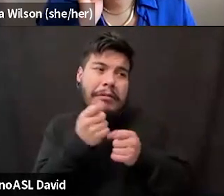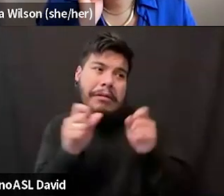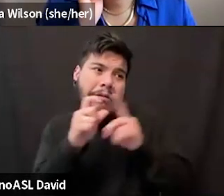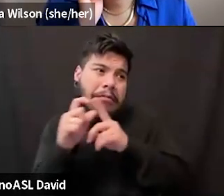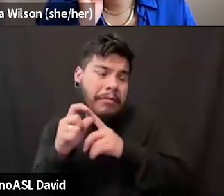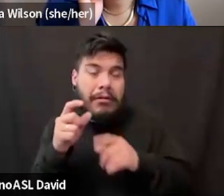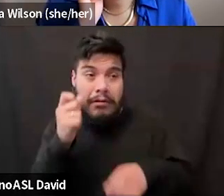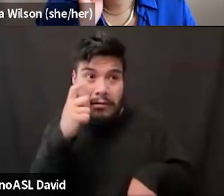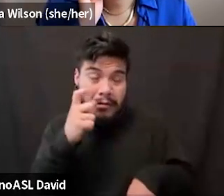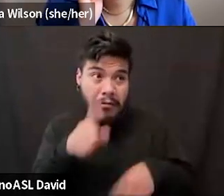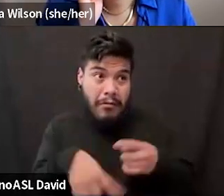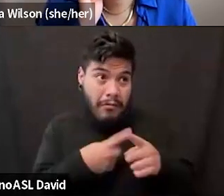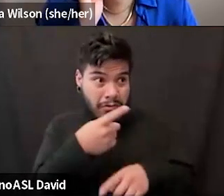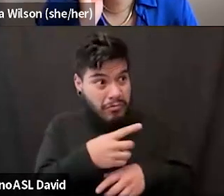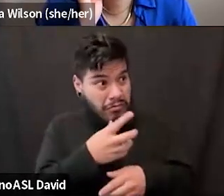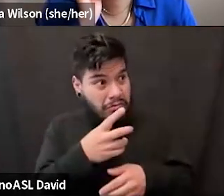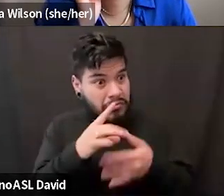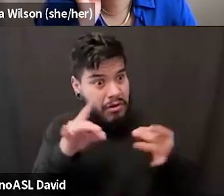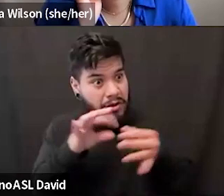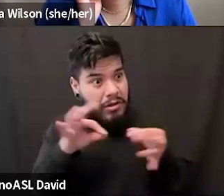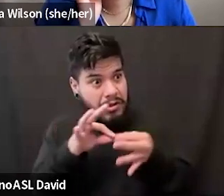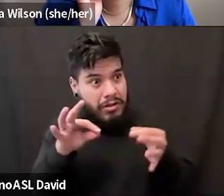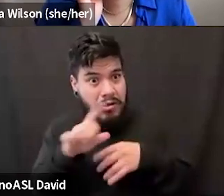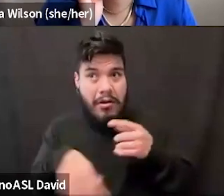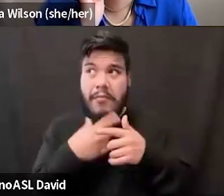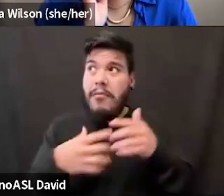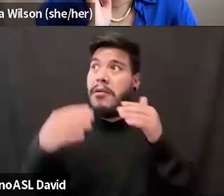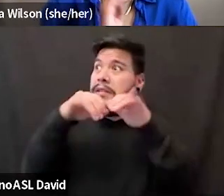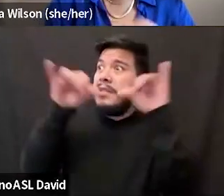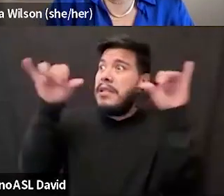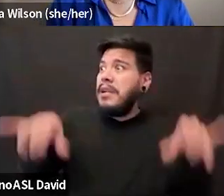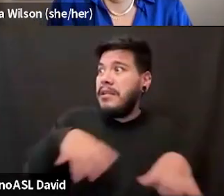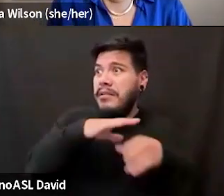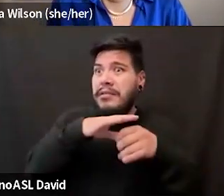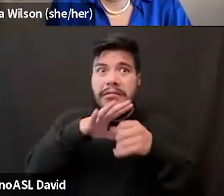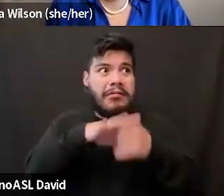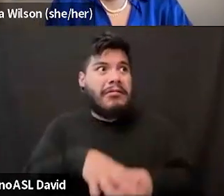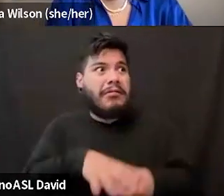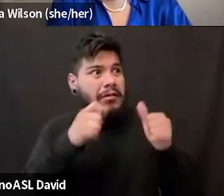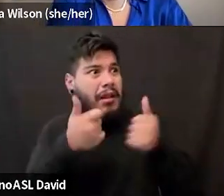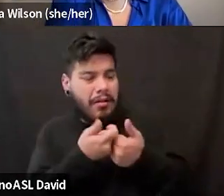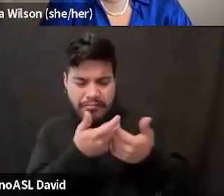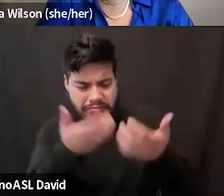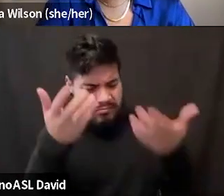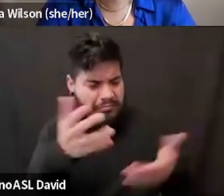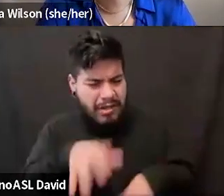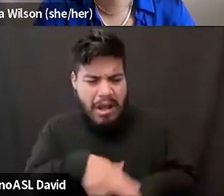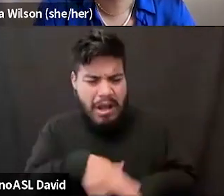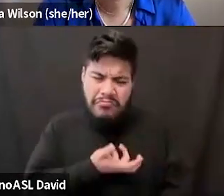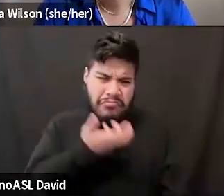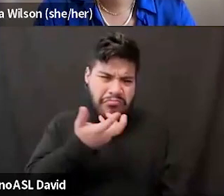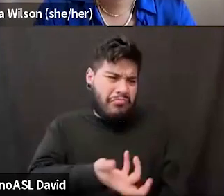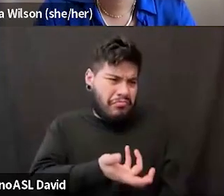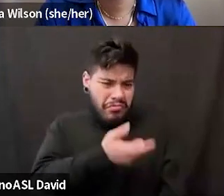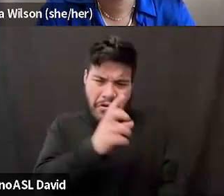anger at systemic challenges. So you use the words that you need to use. The ones that come naturally, just put them out there. Okay.